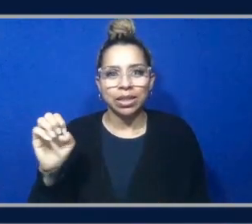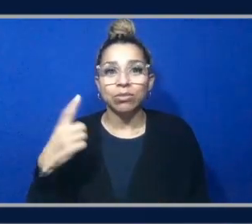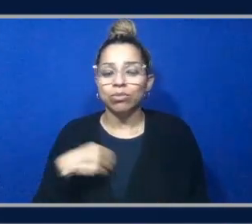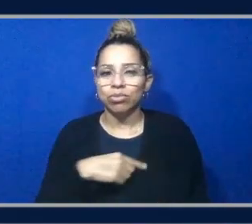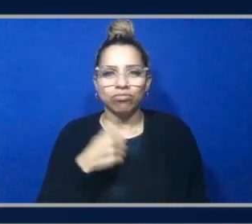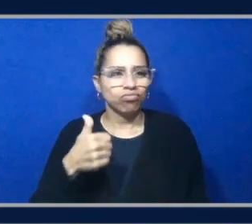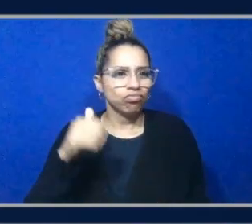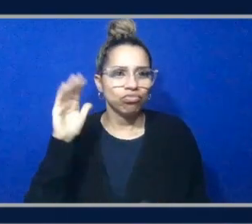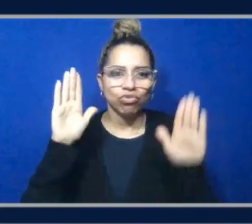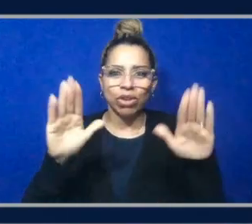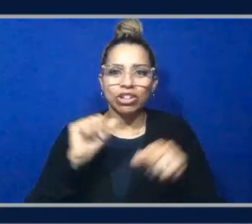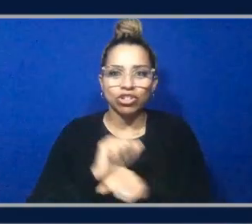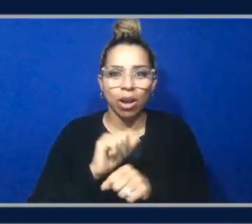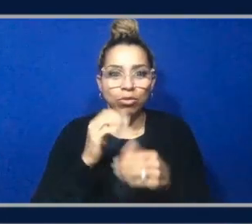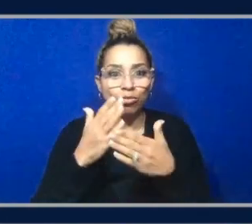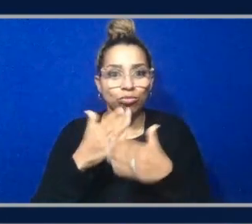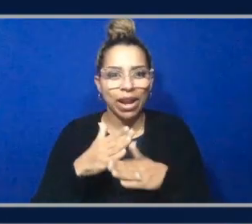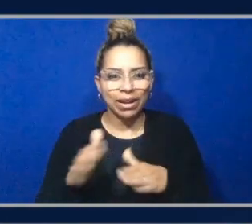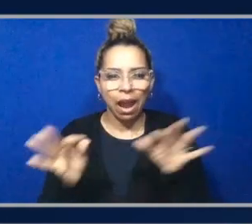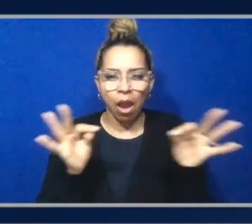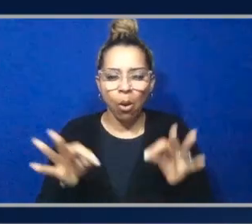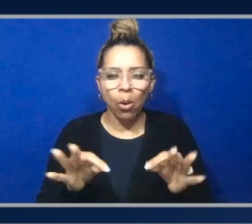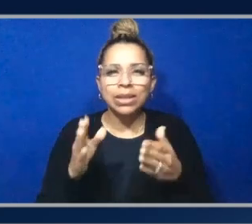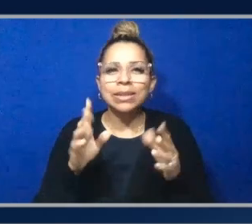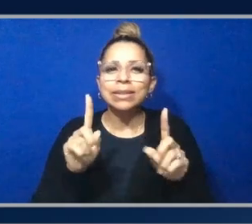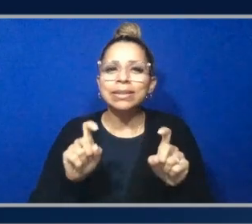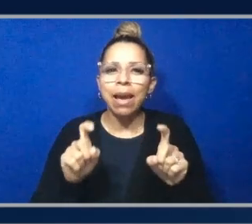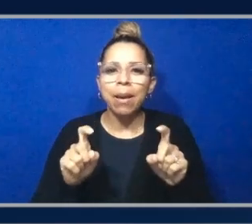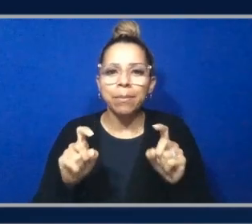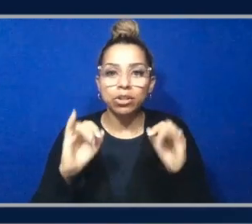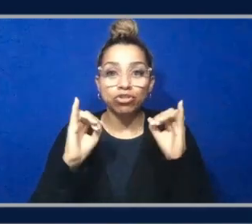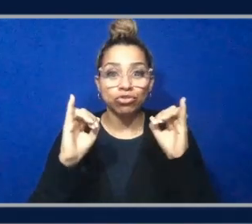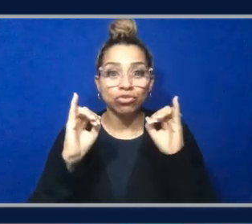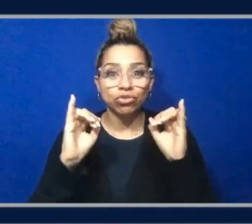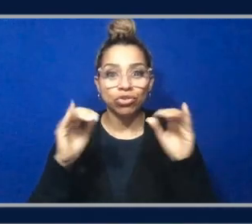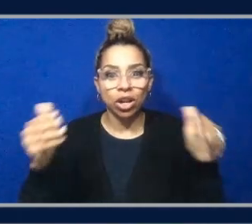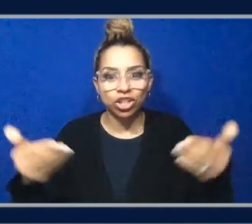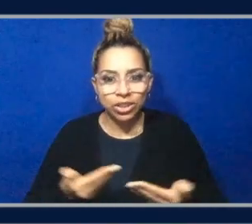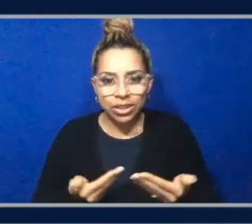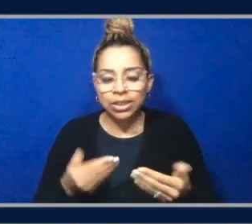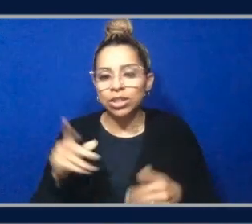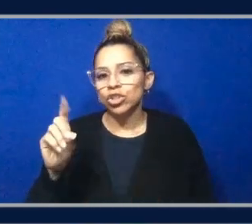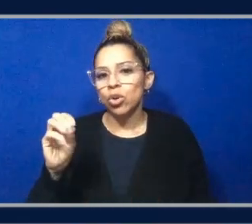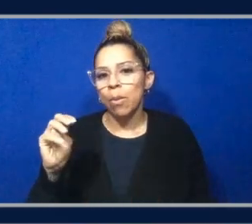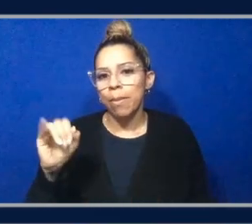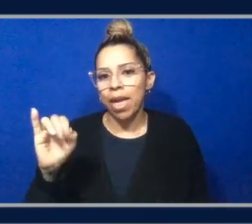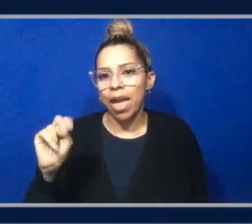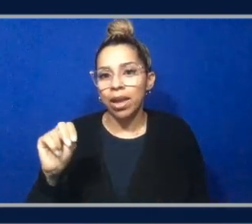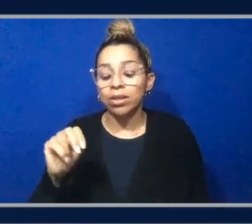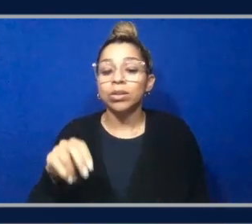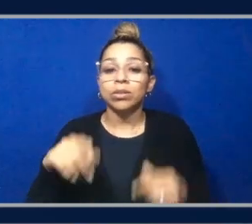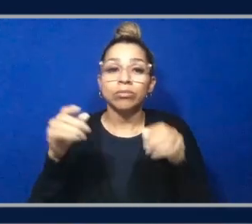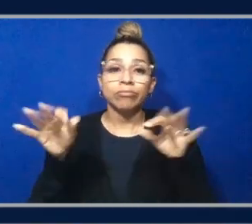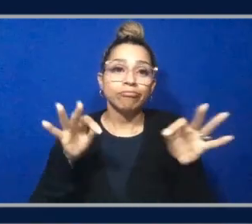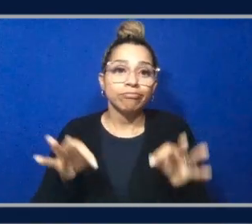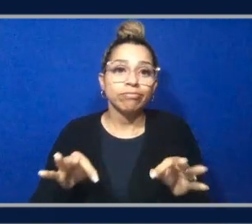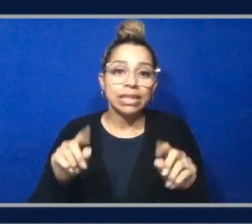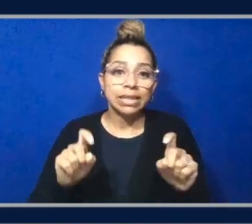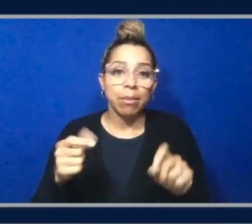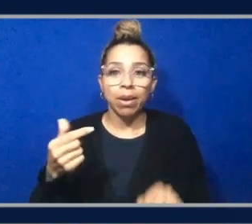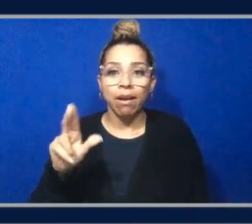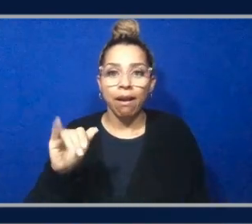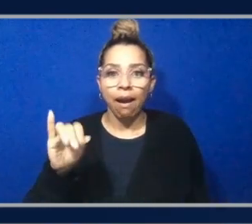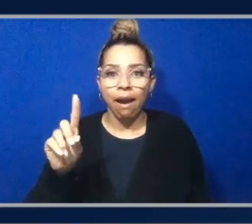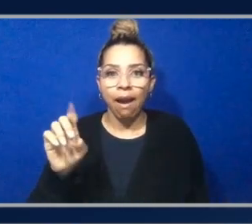introduction, the domains. Really, we kind of went through the exam guide and use that to guide the episode. And then we dove deep into